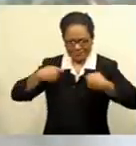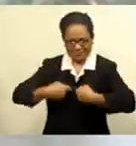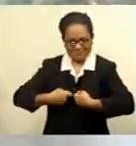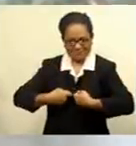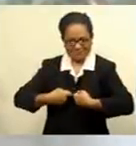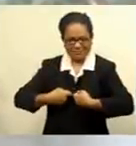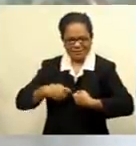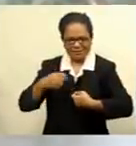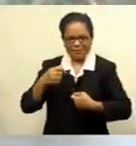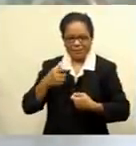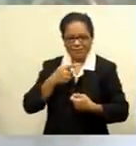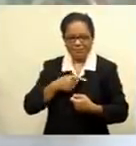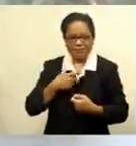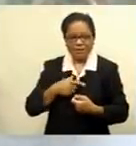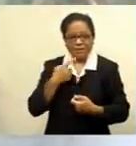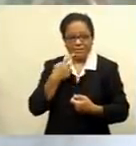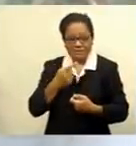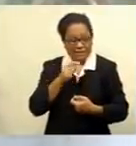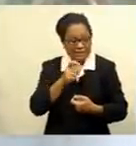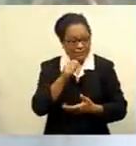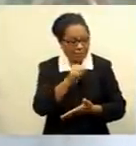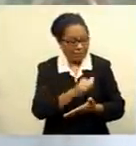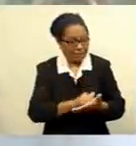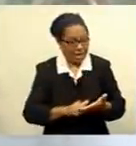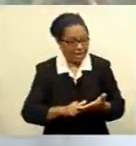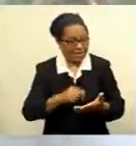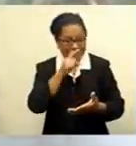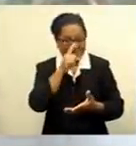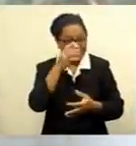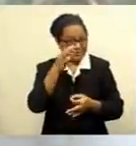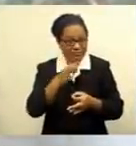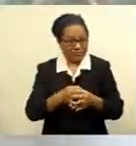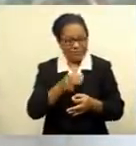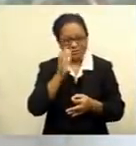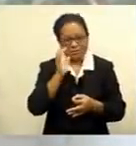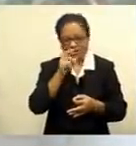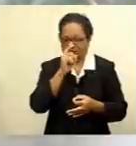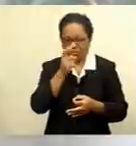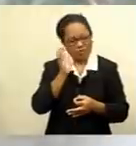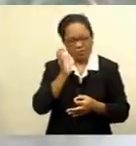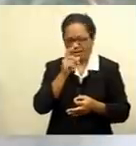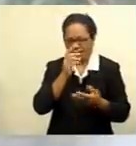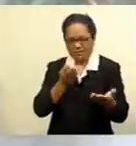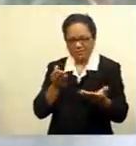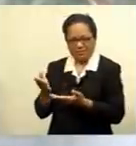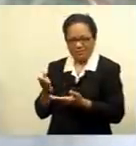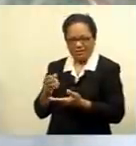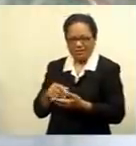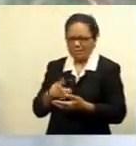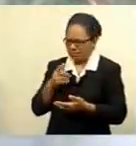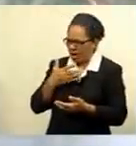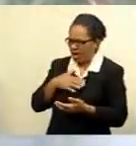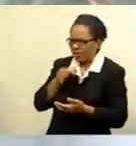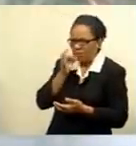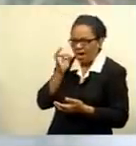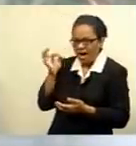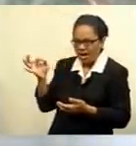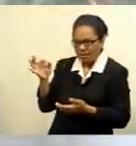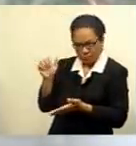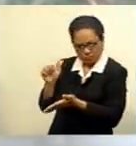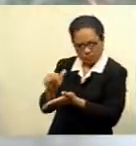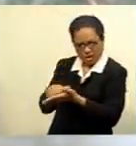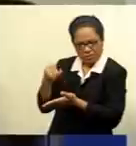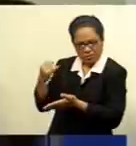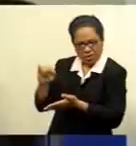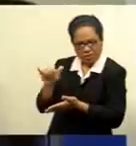to try on clothes and even if you buy it, you're not allowed to return the clothes. So ma'am, I just want to ask you, is it the right thing